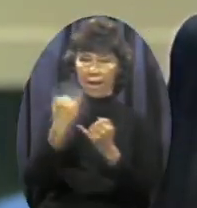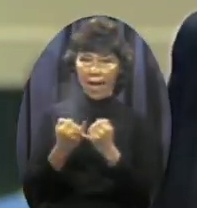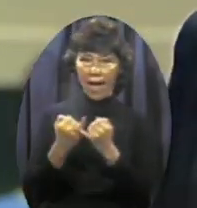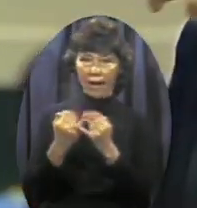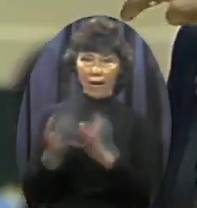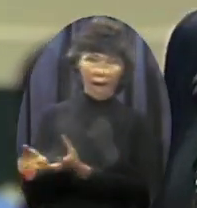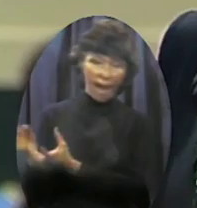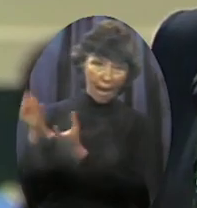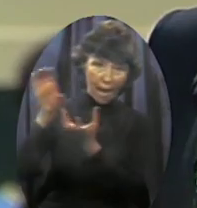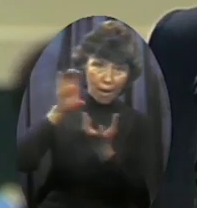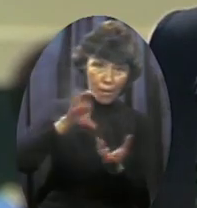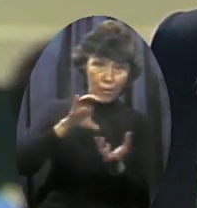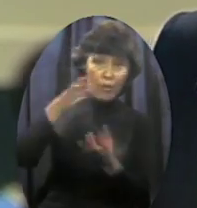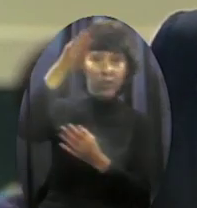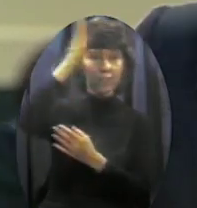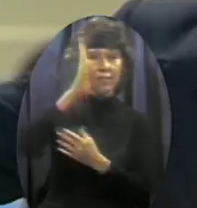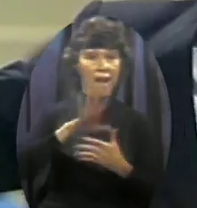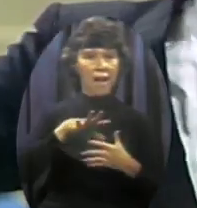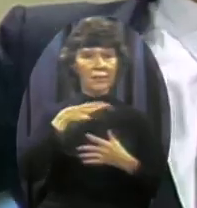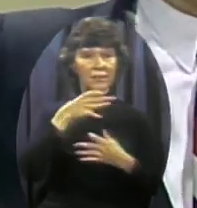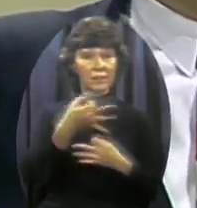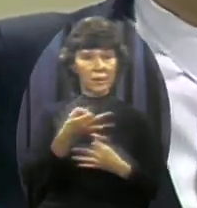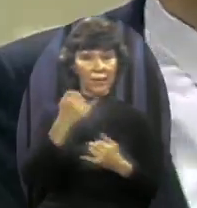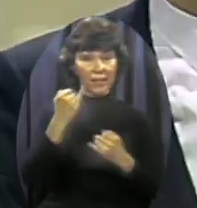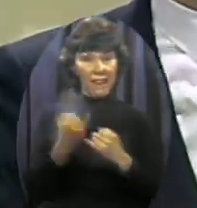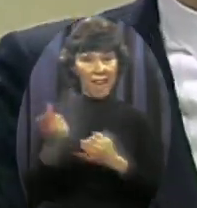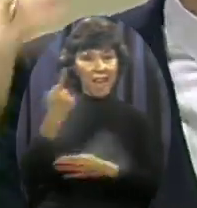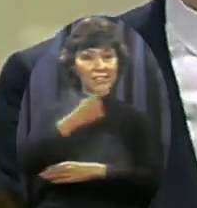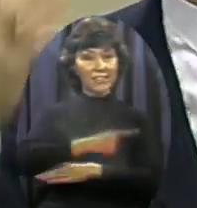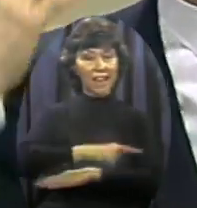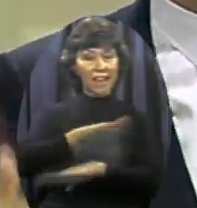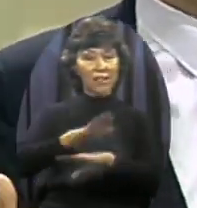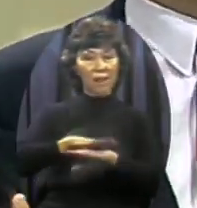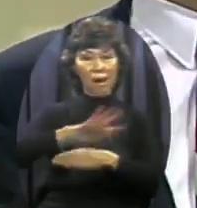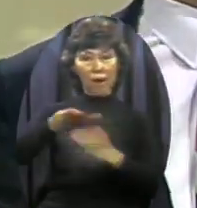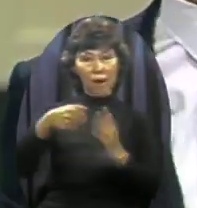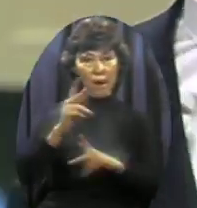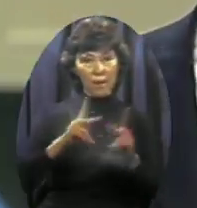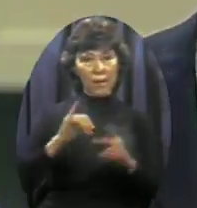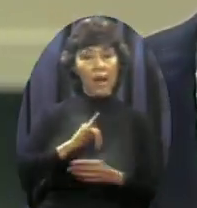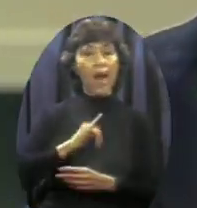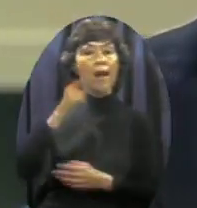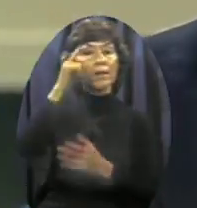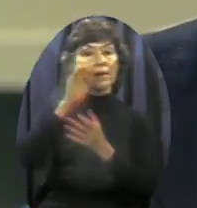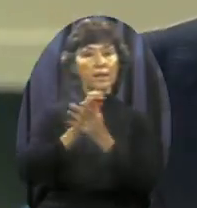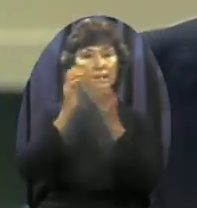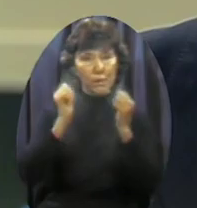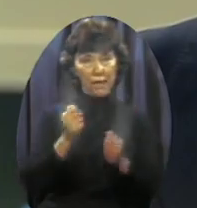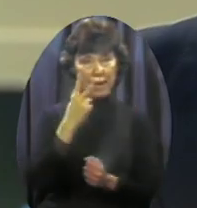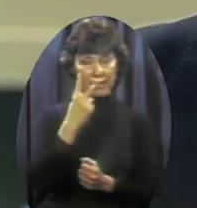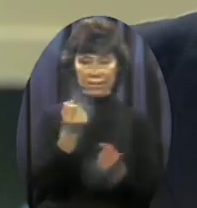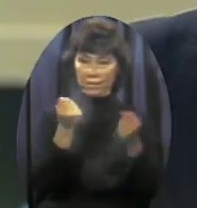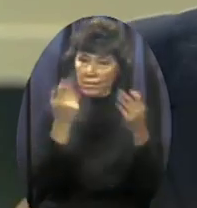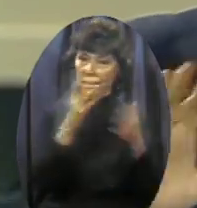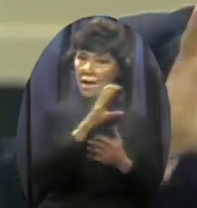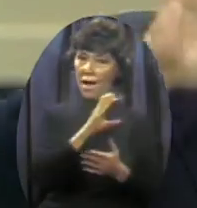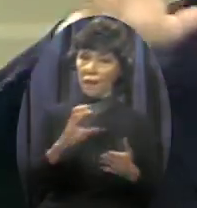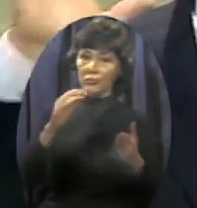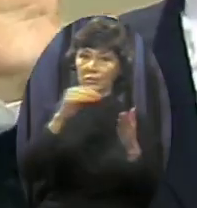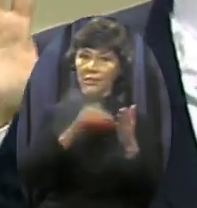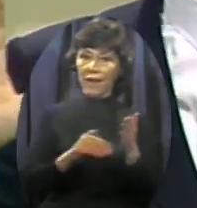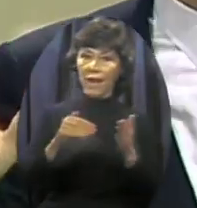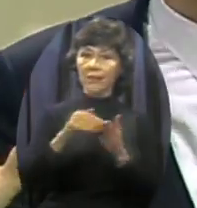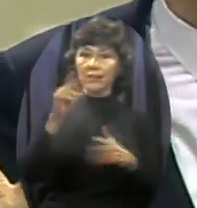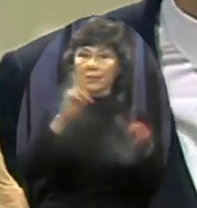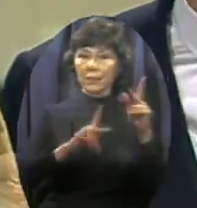spirit In the last days Upon all flesh I believe we can see Hundreds of millions saved In the Soviet Union As well as the U.S. I don't know